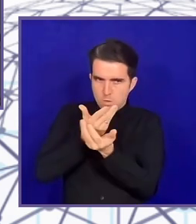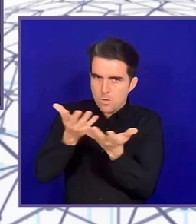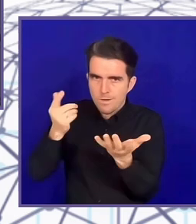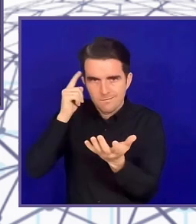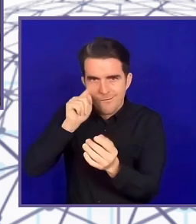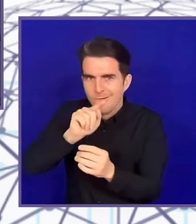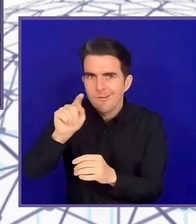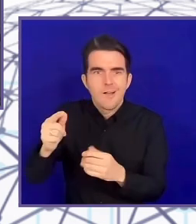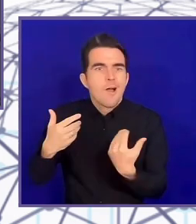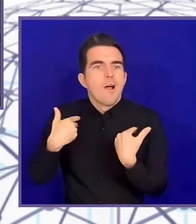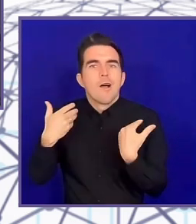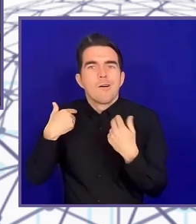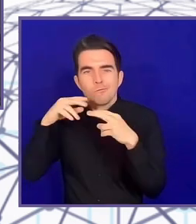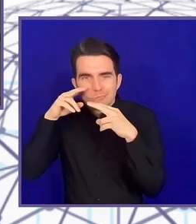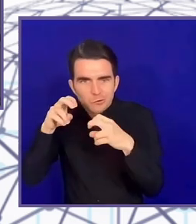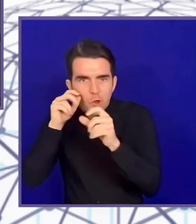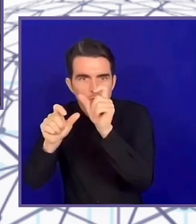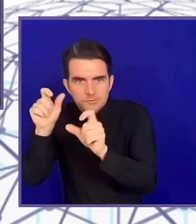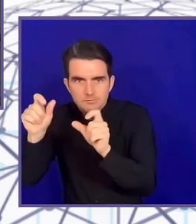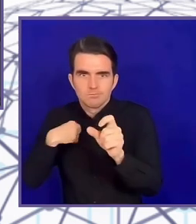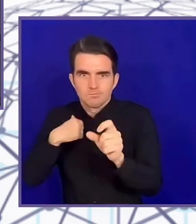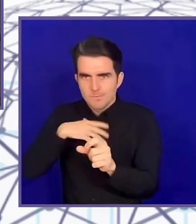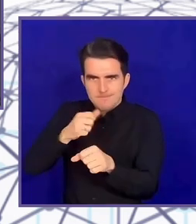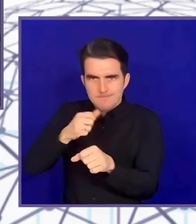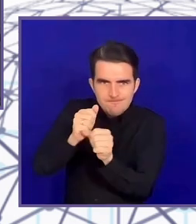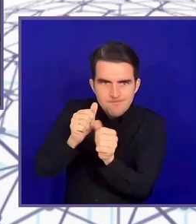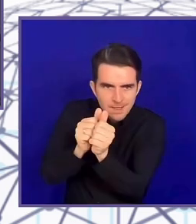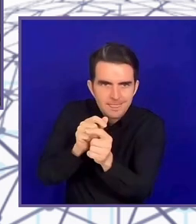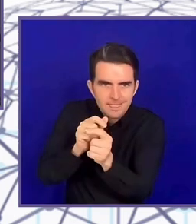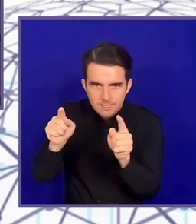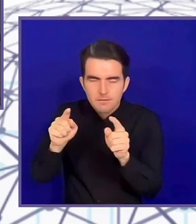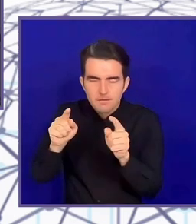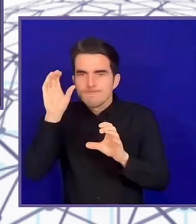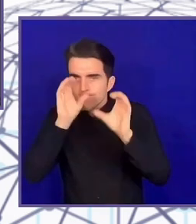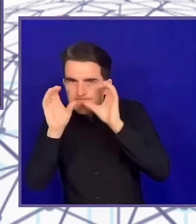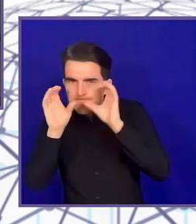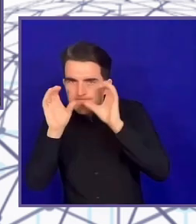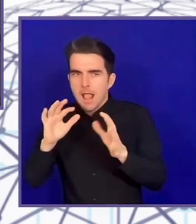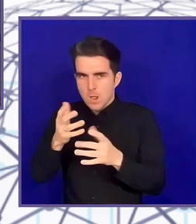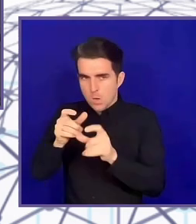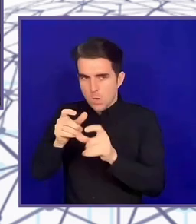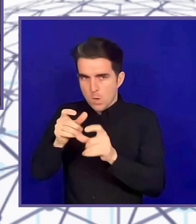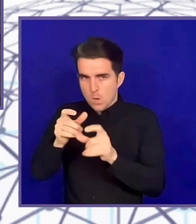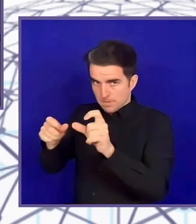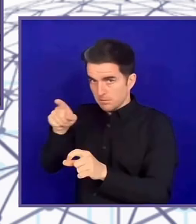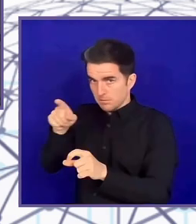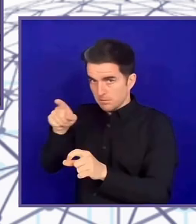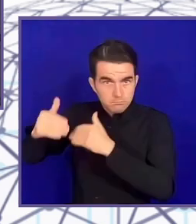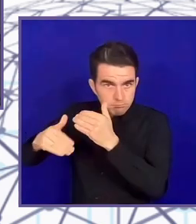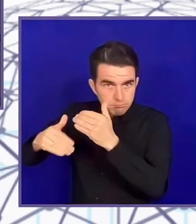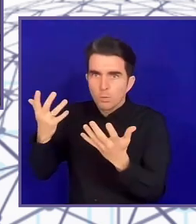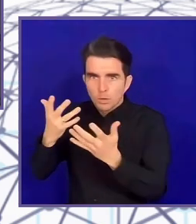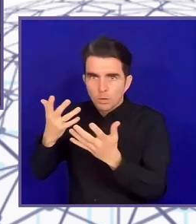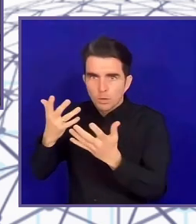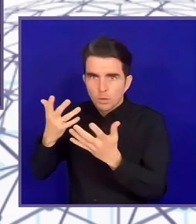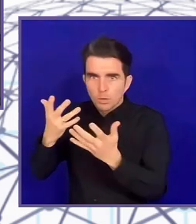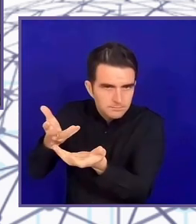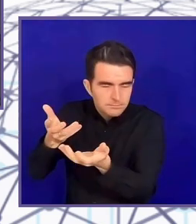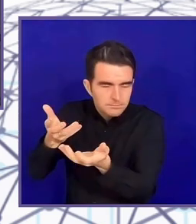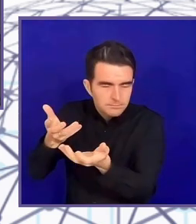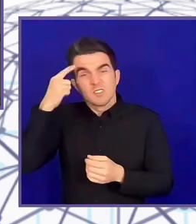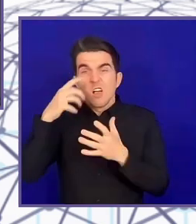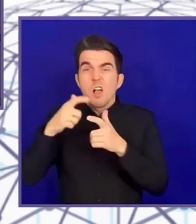things that they're building. And a lot of times they come to me and say, hey, do you know any wheelchair users, blind people, whatever? Can you give me their emails?